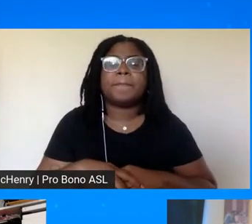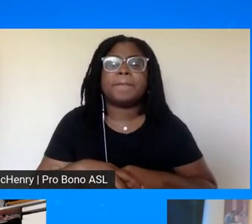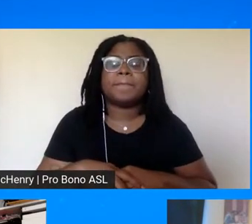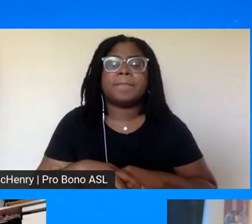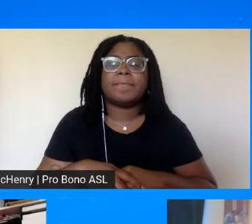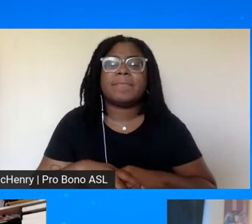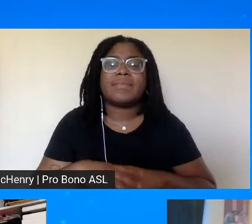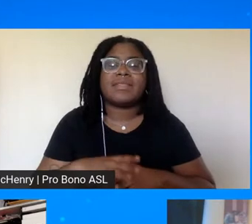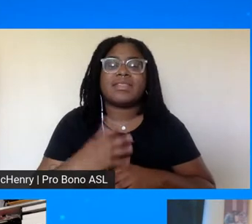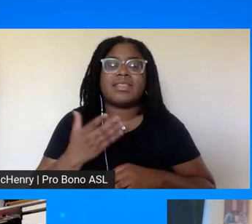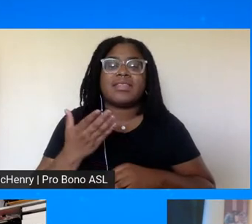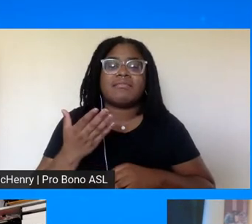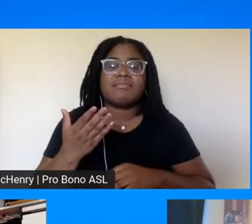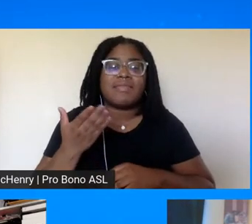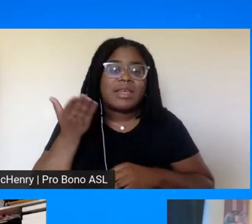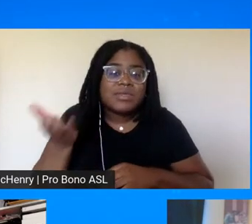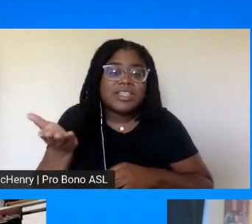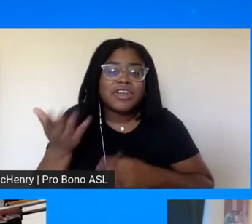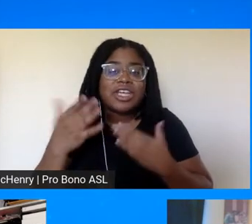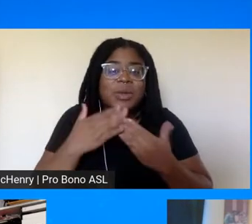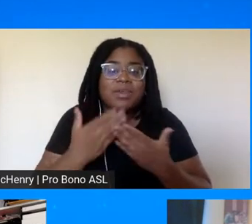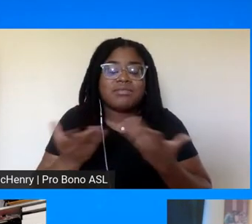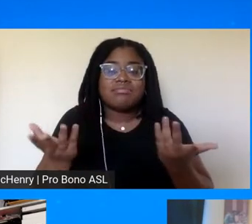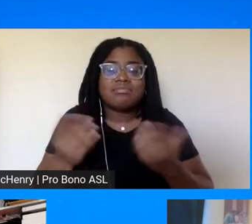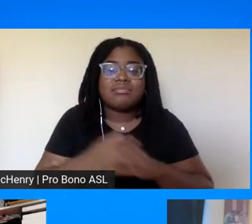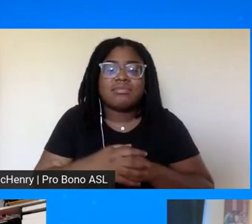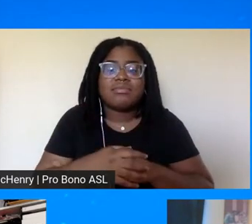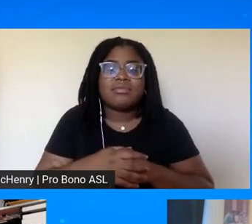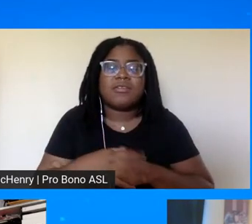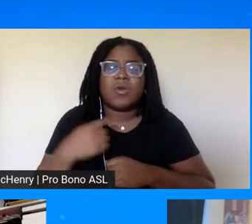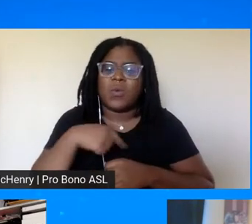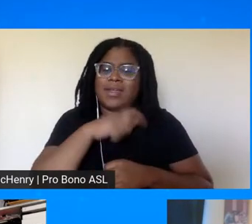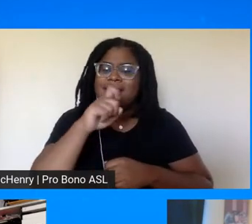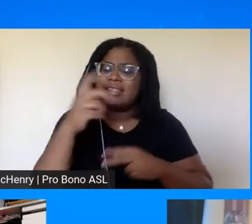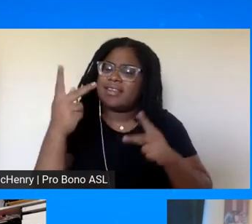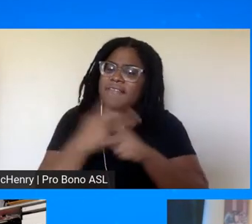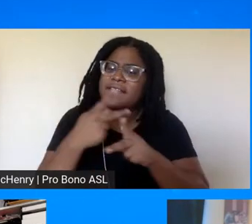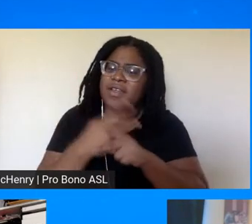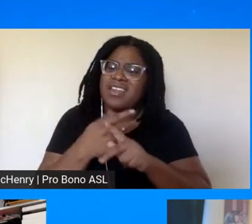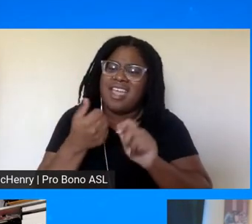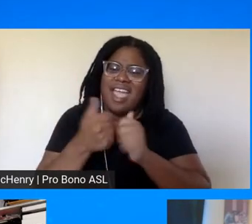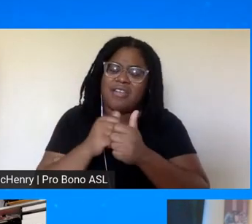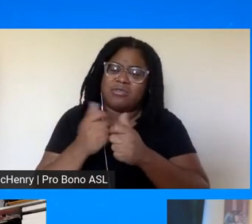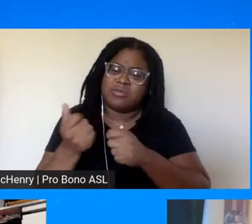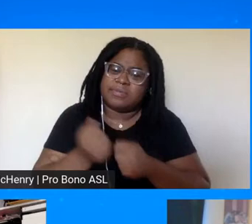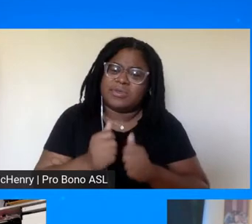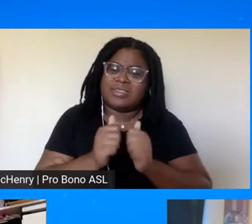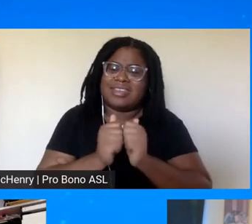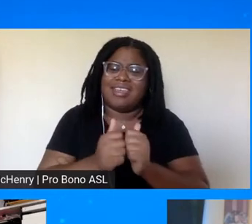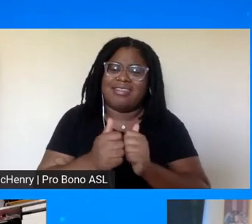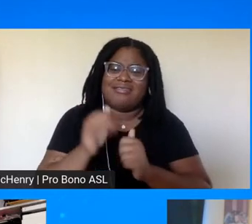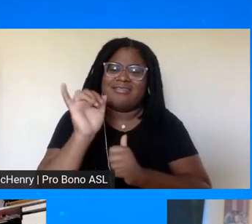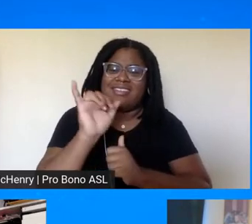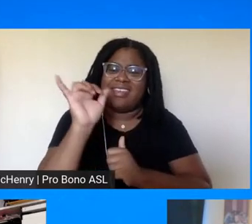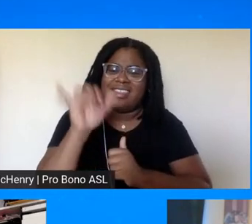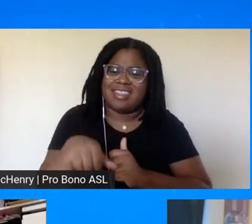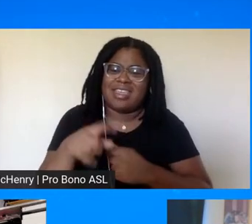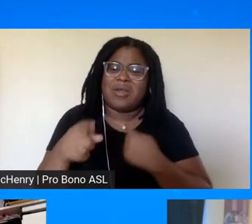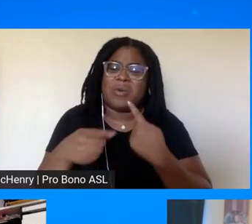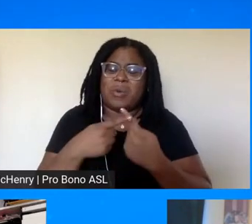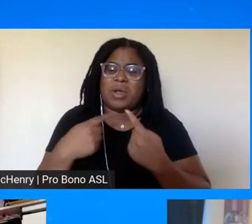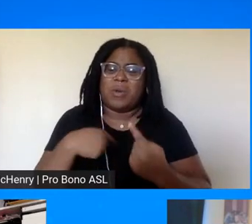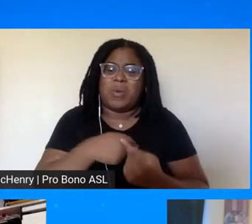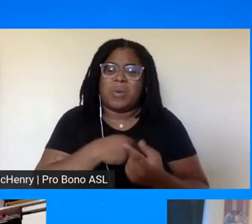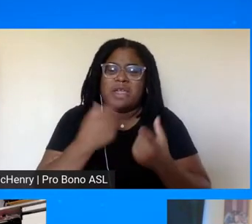He was there. And we got to figure out how to pull together like that when we are doing